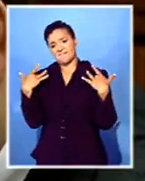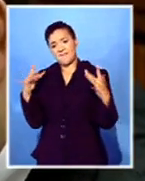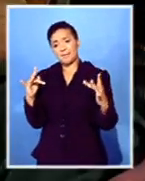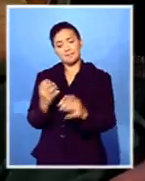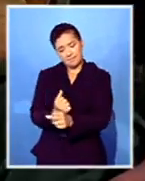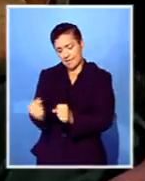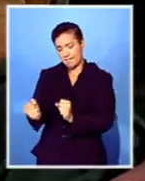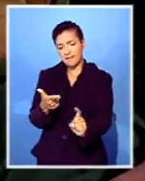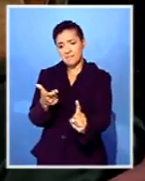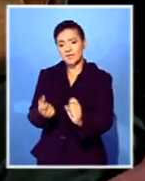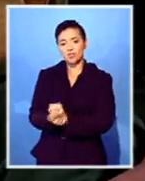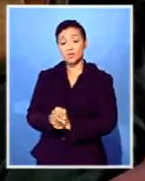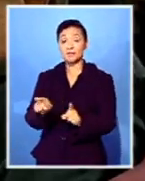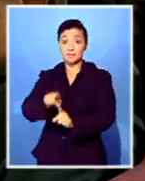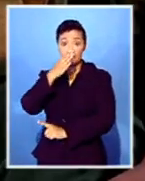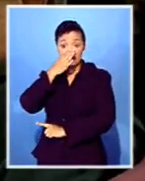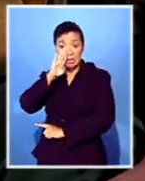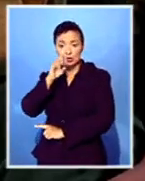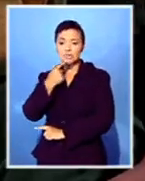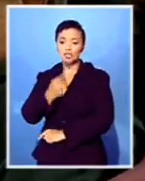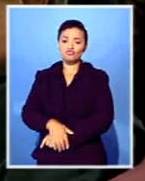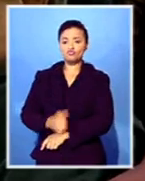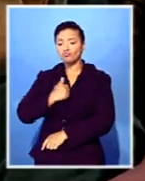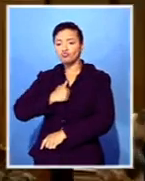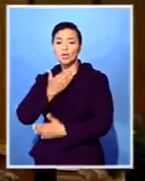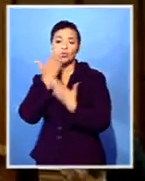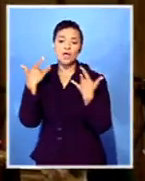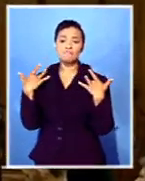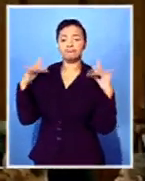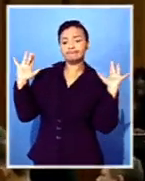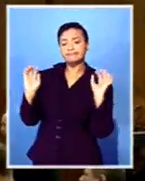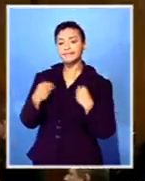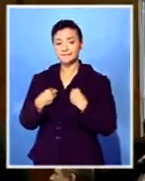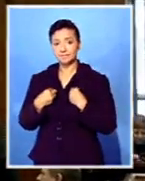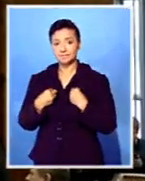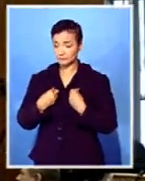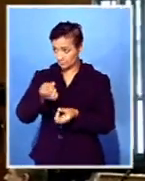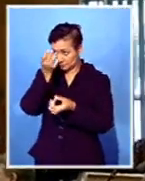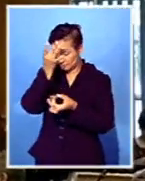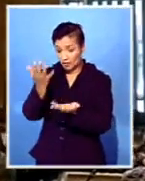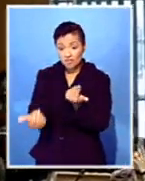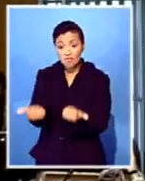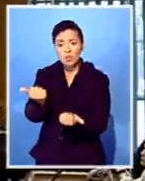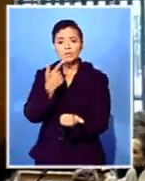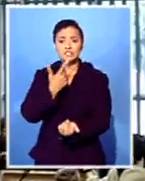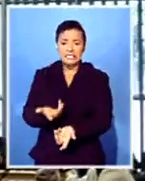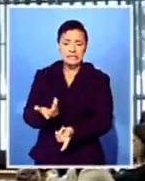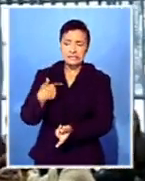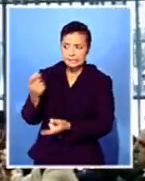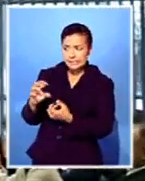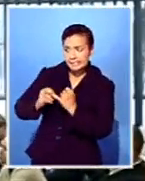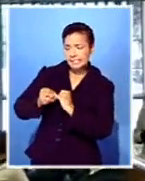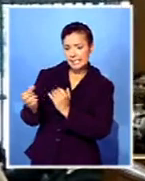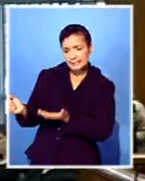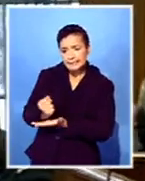start of trial and his attitude did not show a lack of remorse. He told the court that the contract killing and the patience